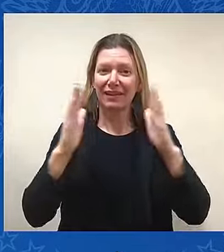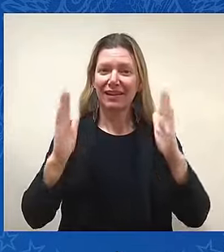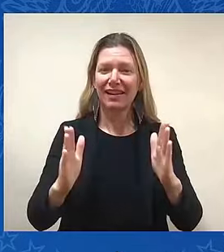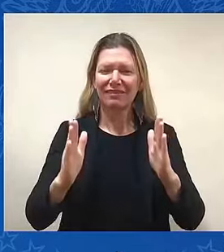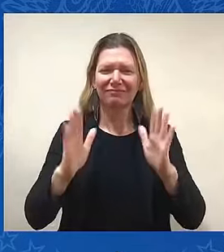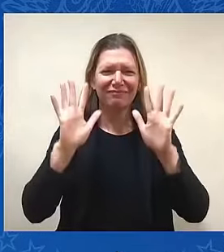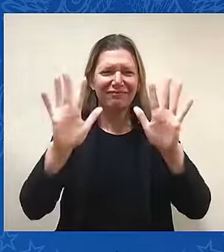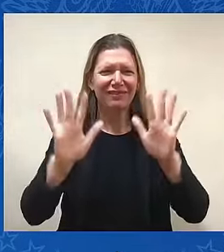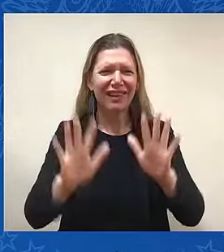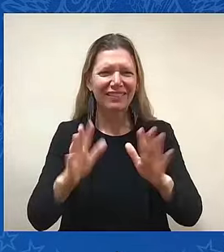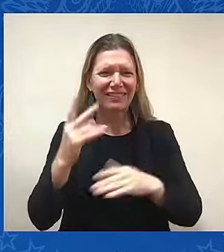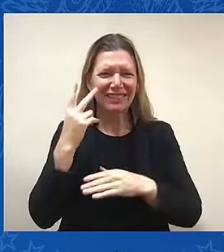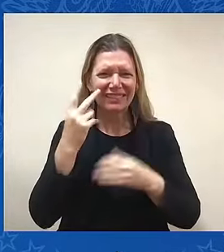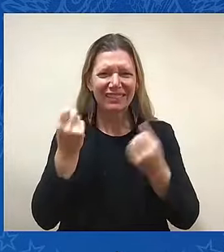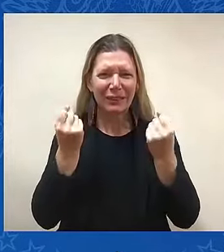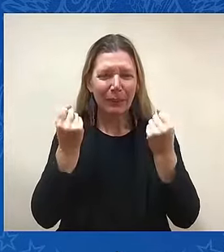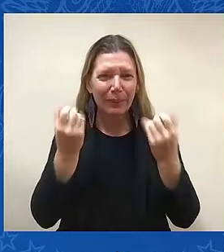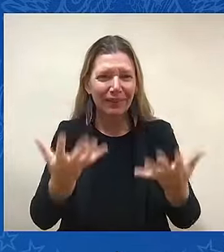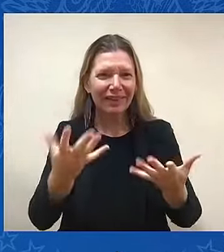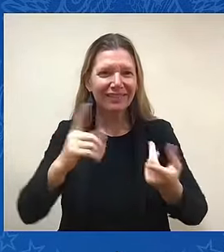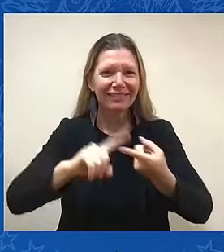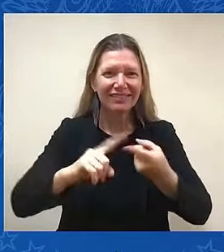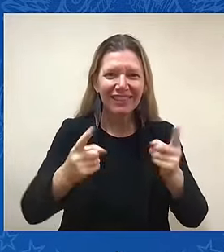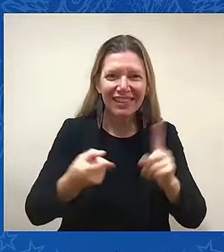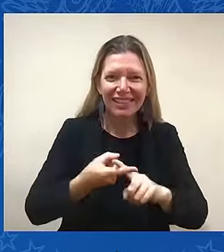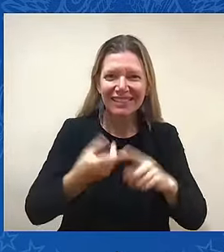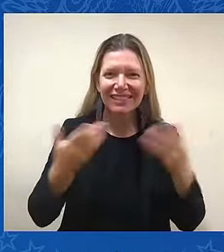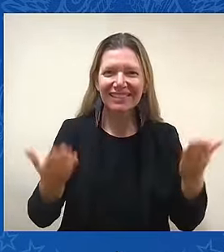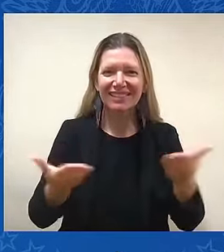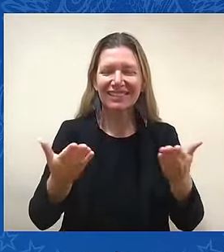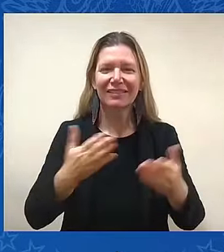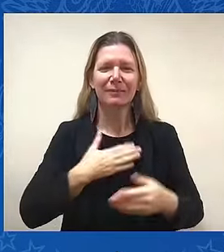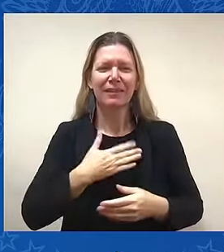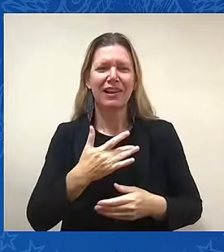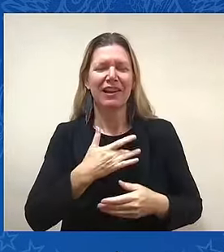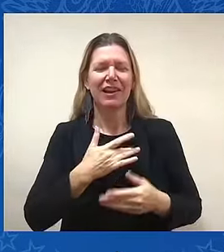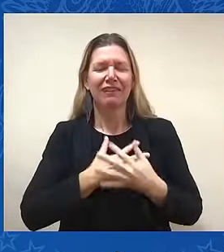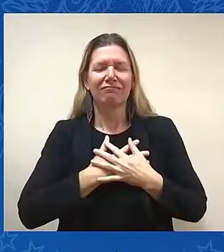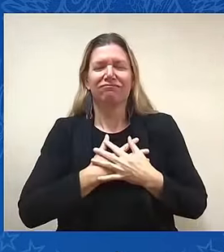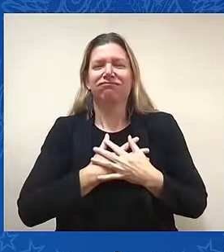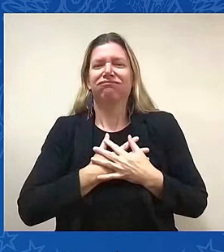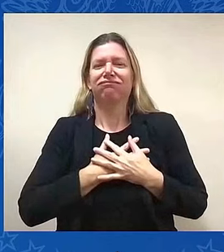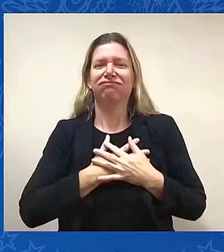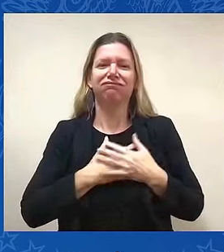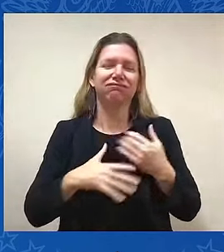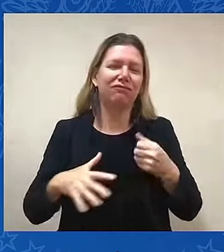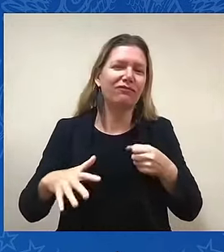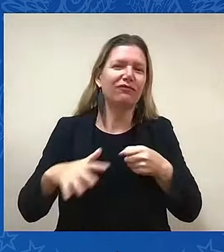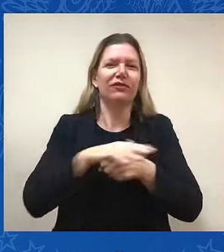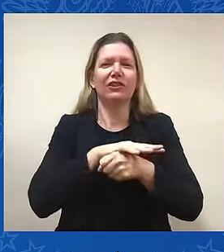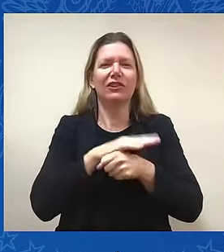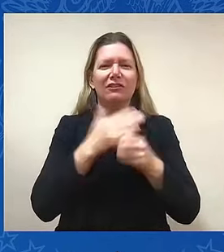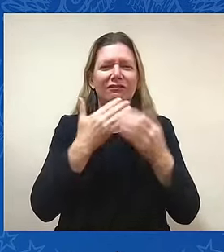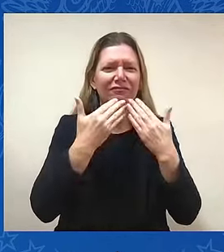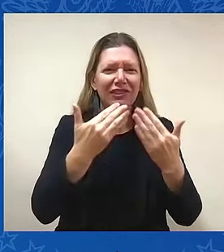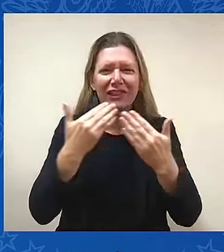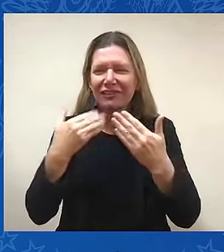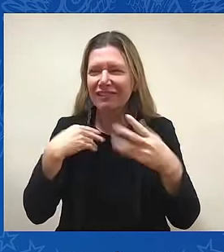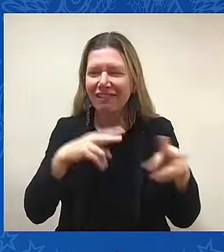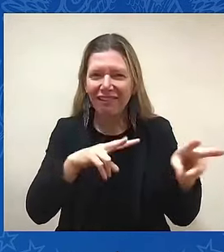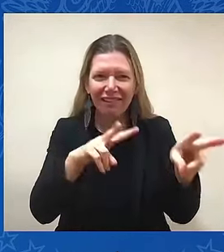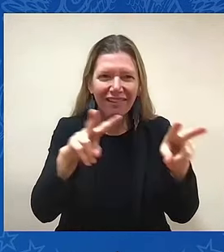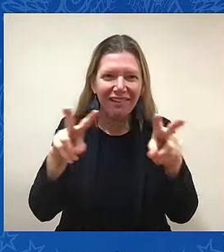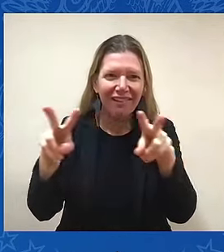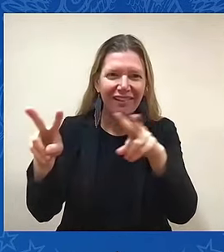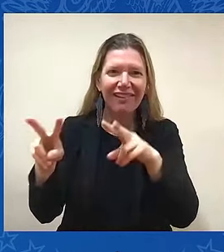friends here. My heart is filled with gratitude as I look out on this crowd. Hey, Nancy. Over these past three